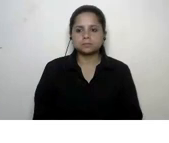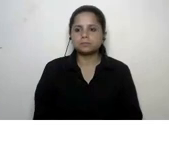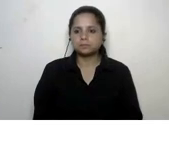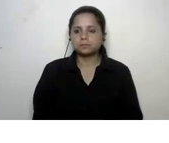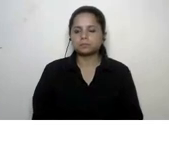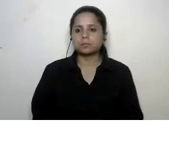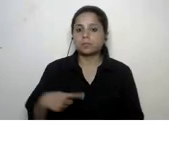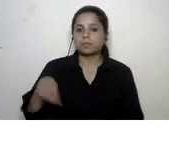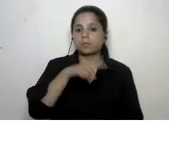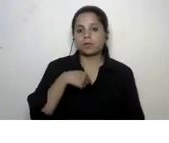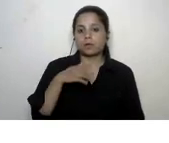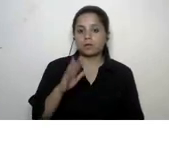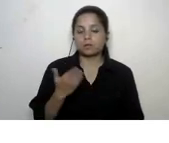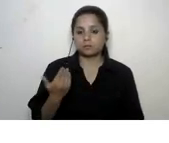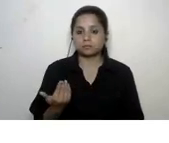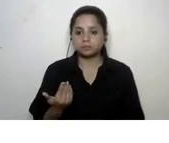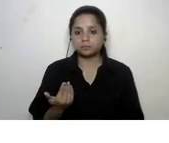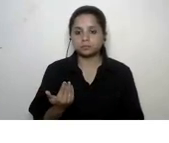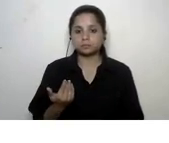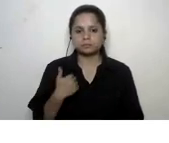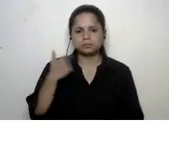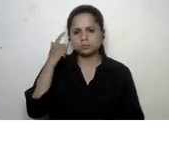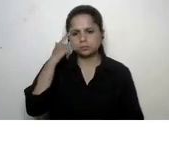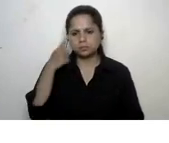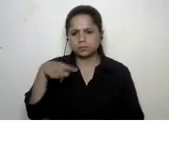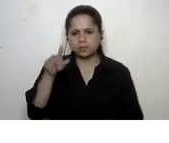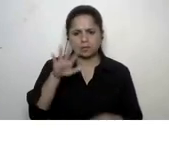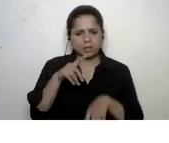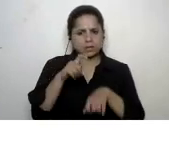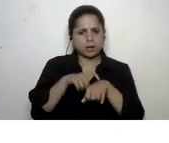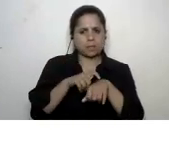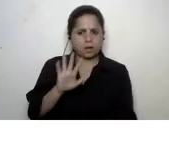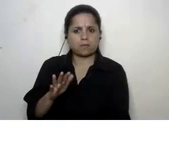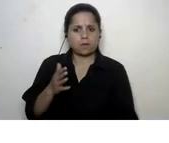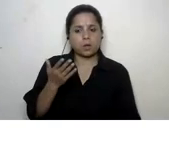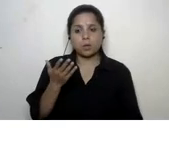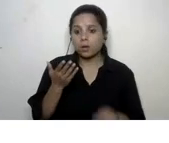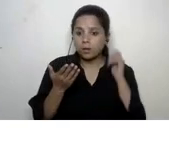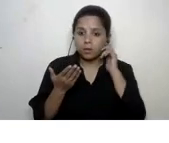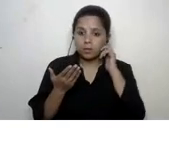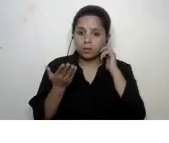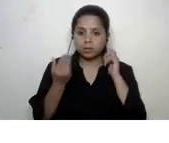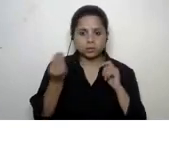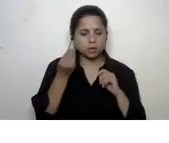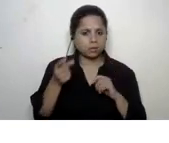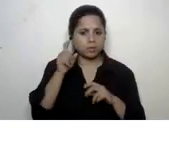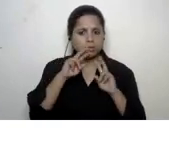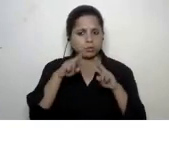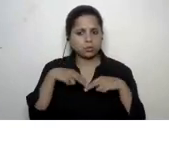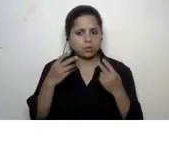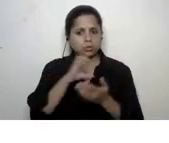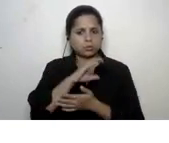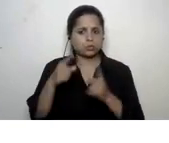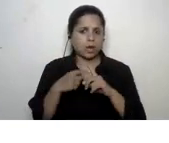and here we have maybe we can have we know if we have the time maybe we can have them uh have a couple of responses in the chat